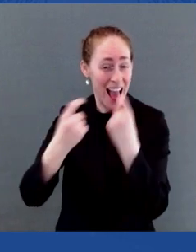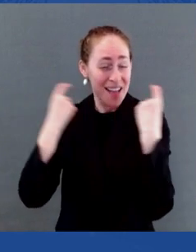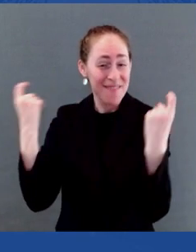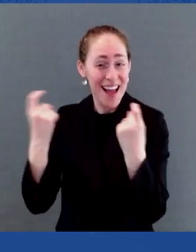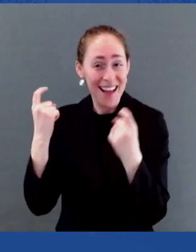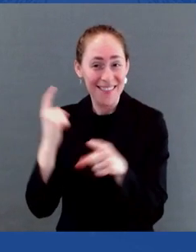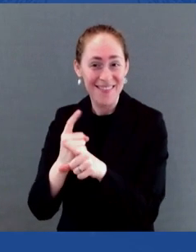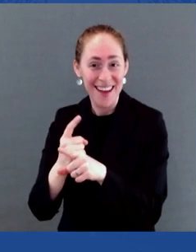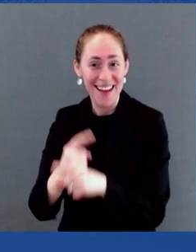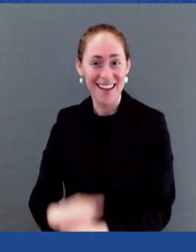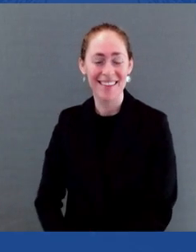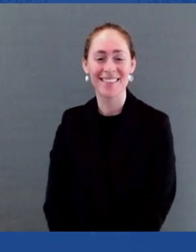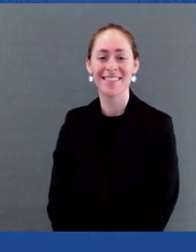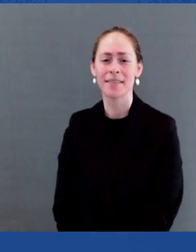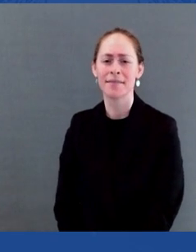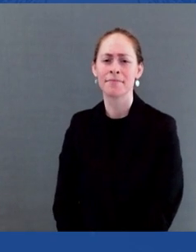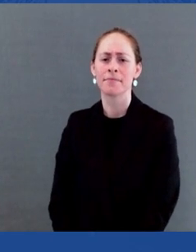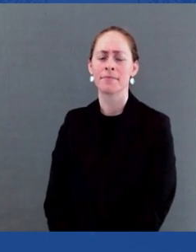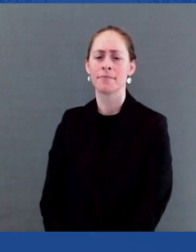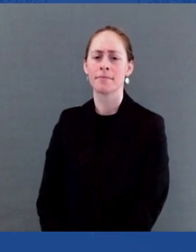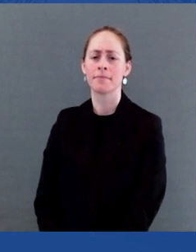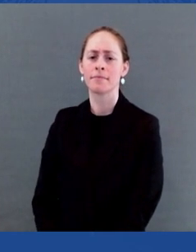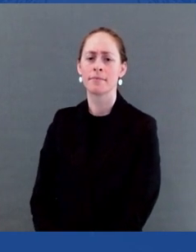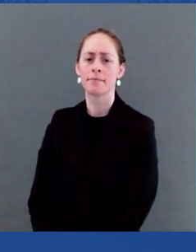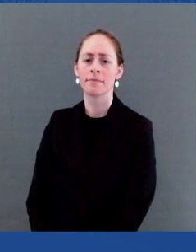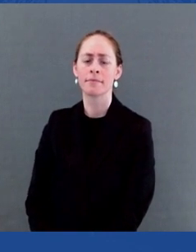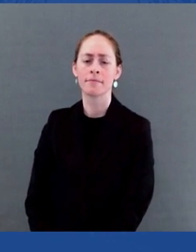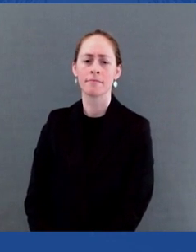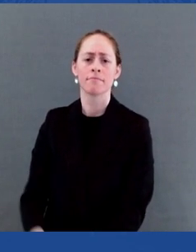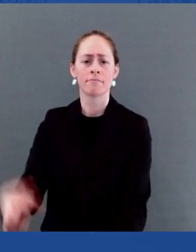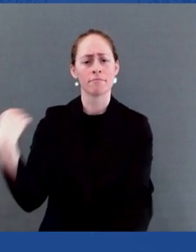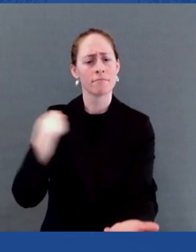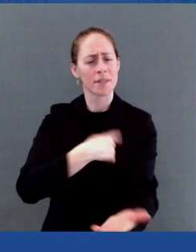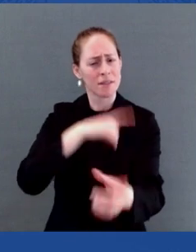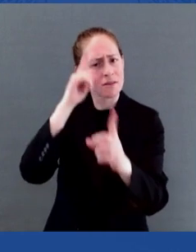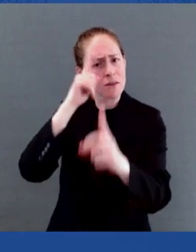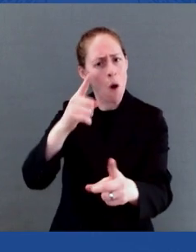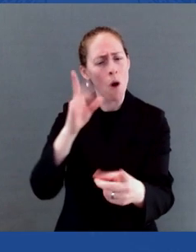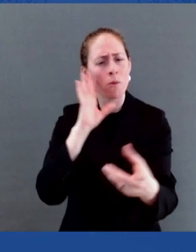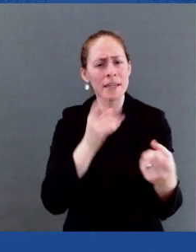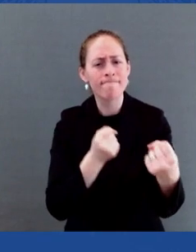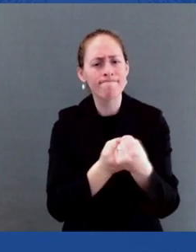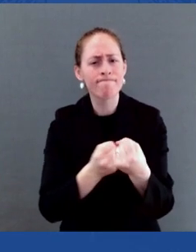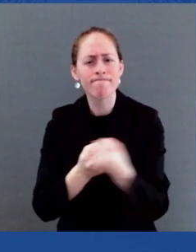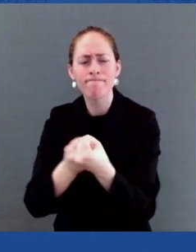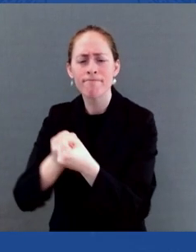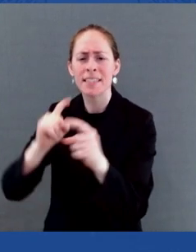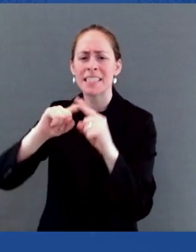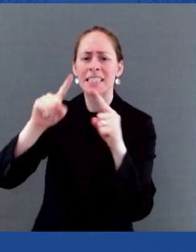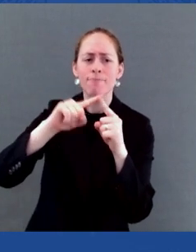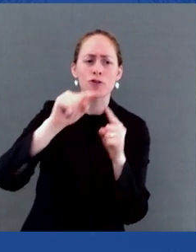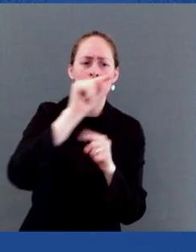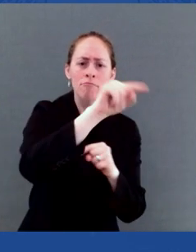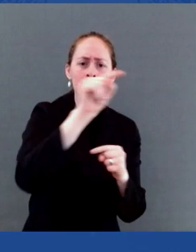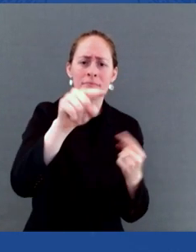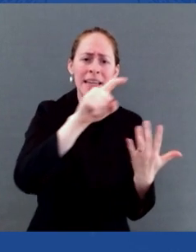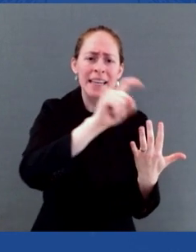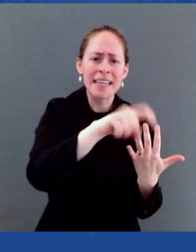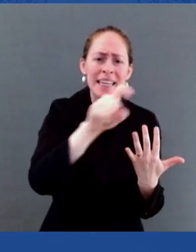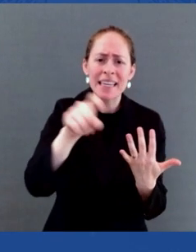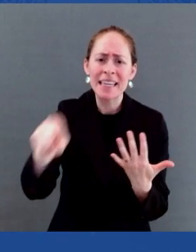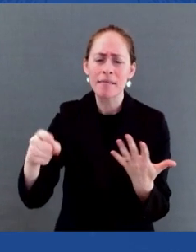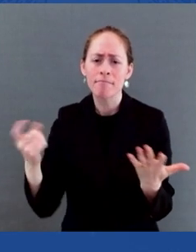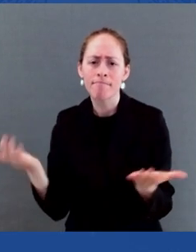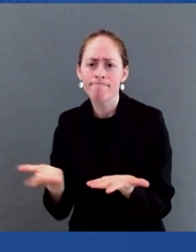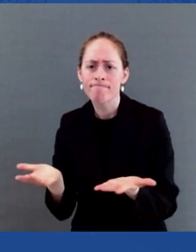jurisdictions where more than half of the country's new HIV diagnoses occur, as well as seven states with a disproportionate